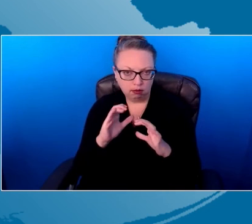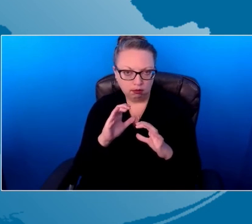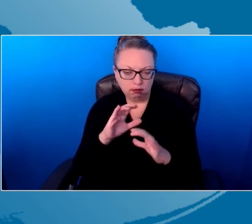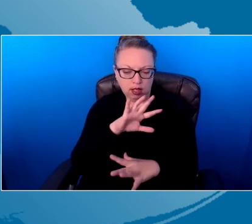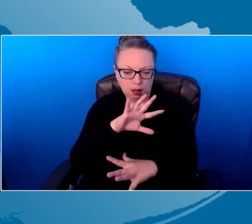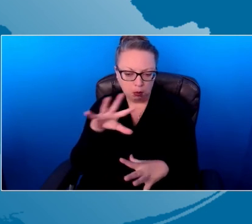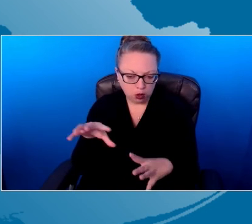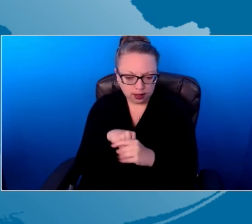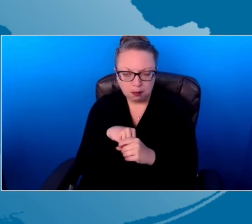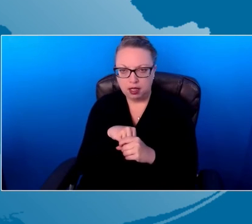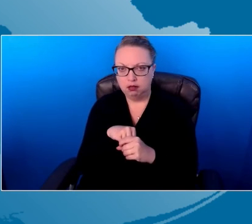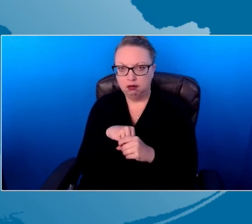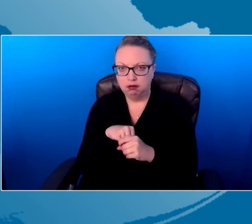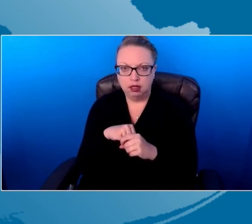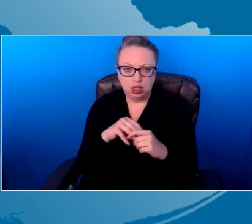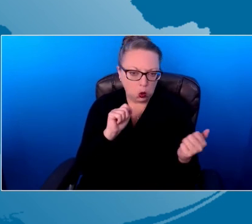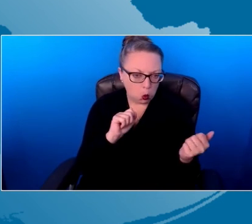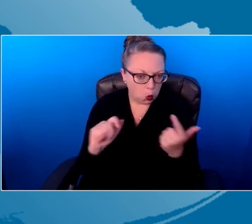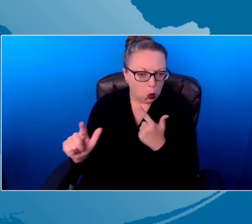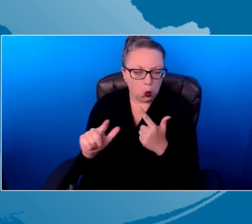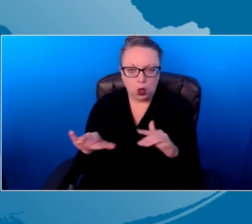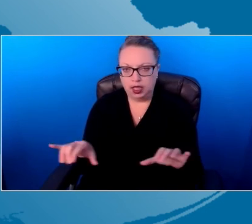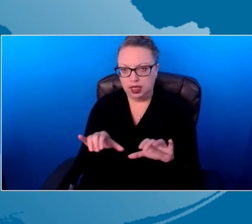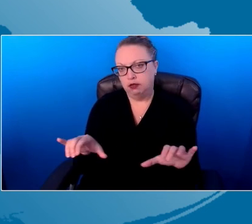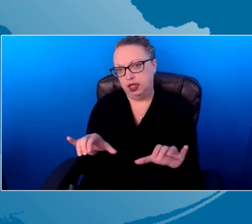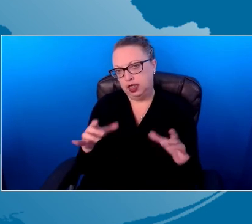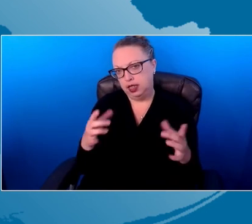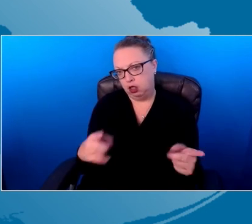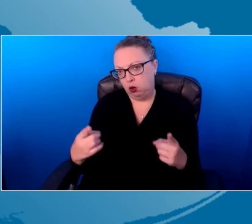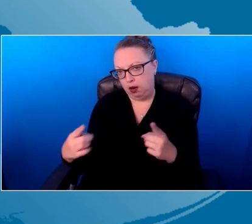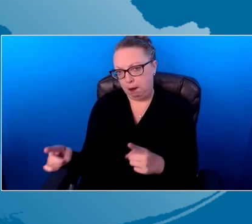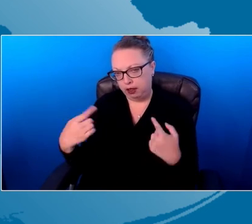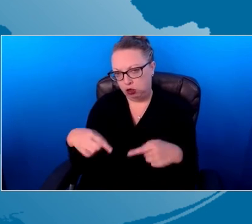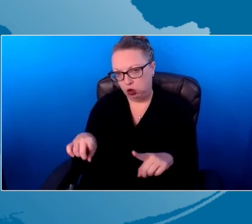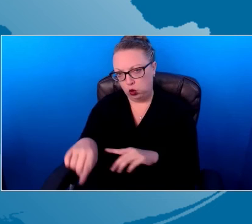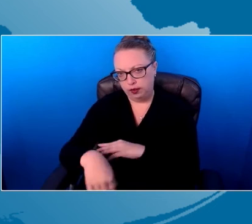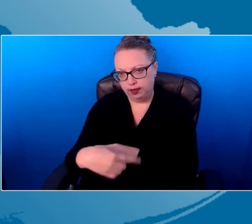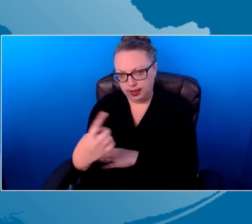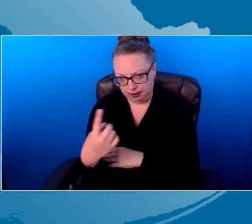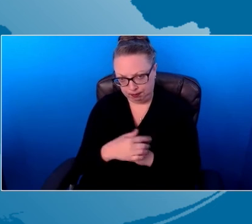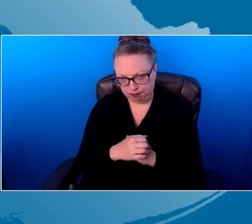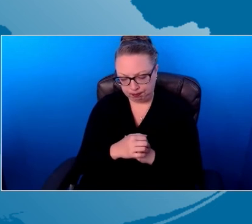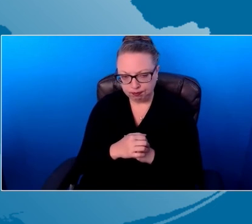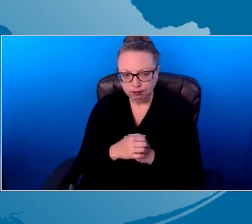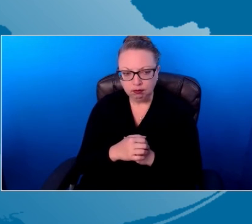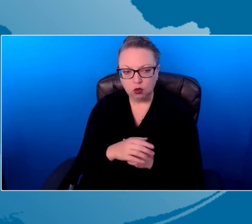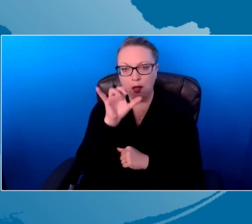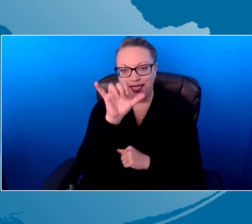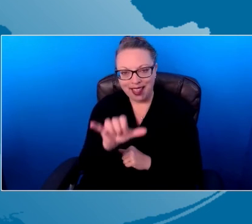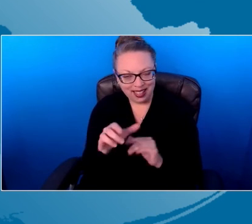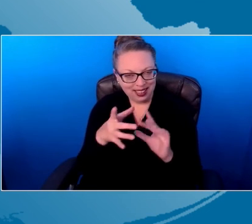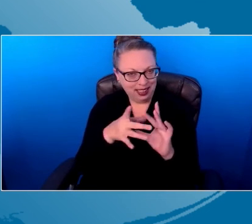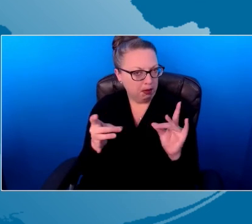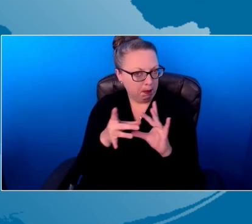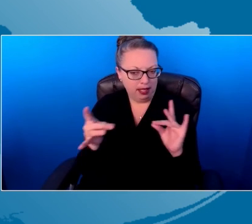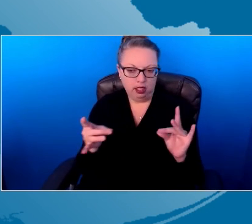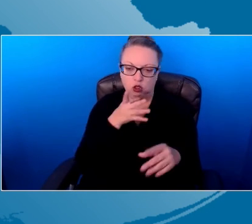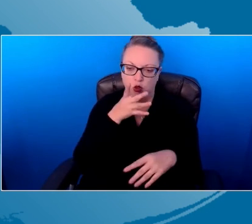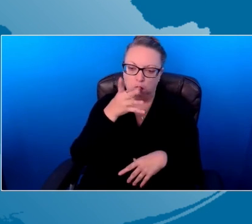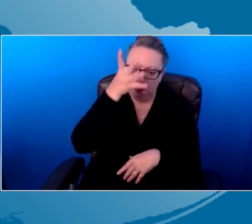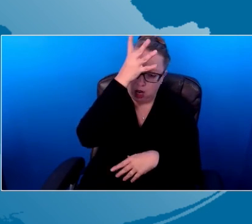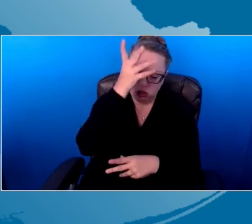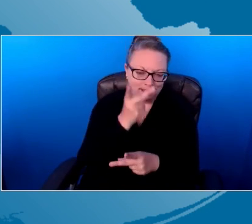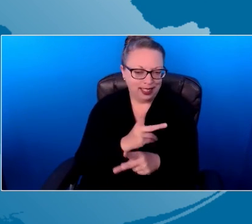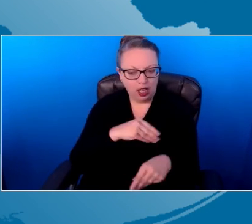in all of these activities that are going on. So I want the message to parents and caregivers and teachers